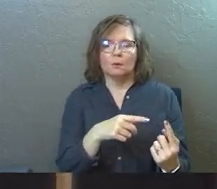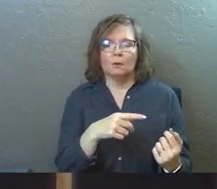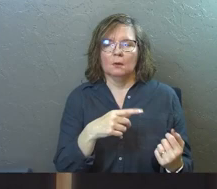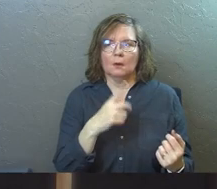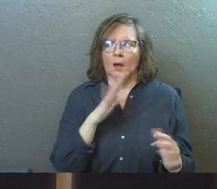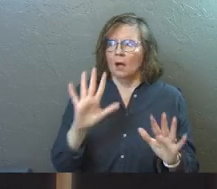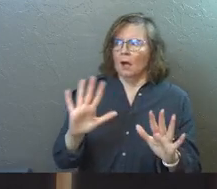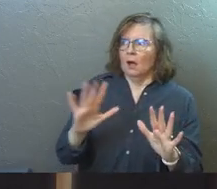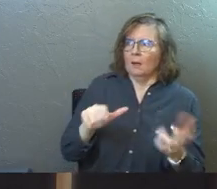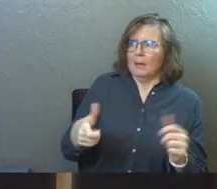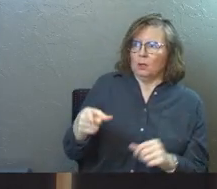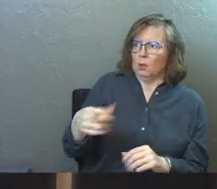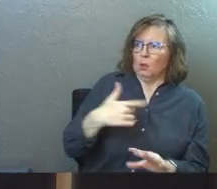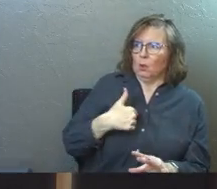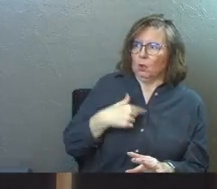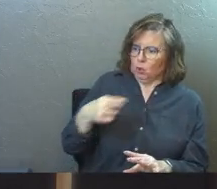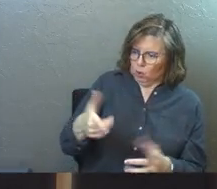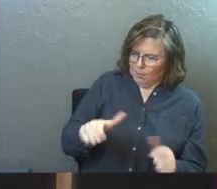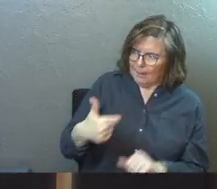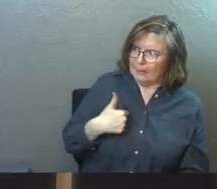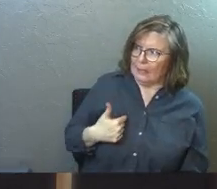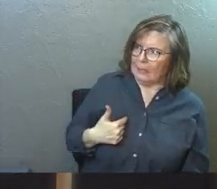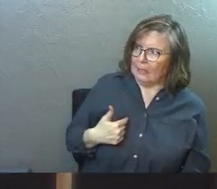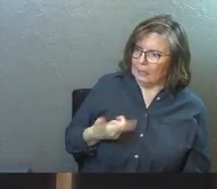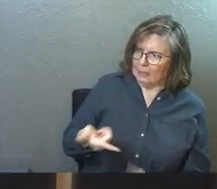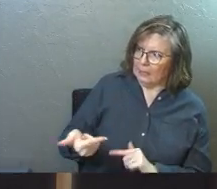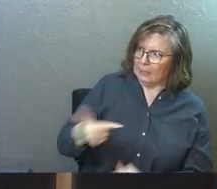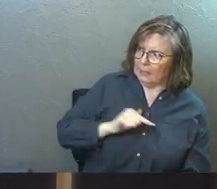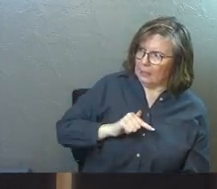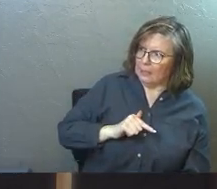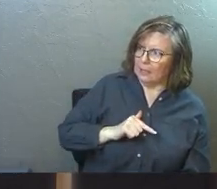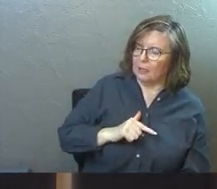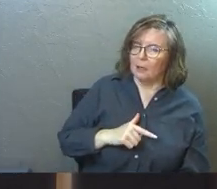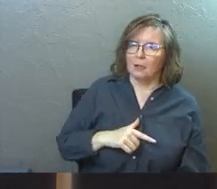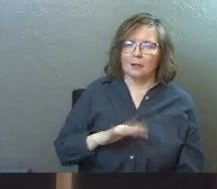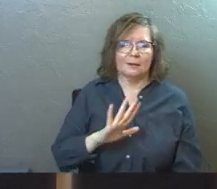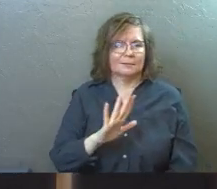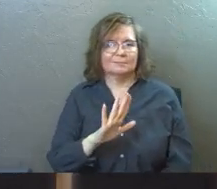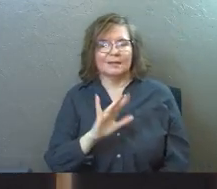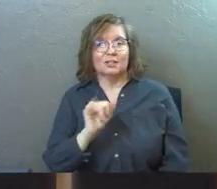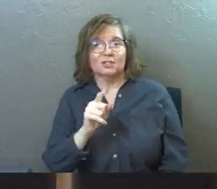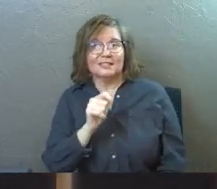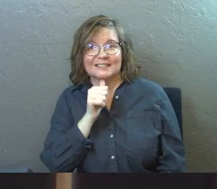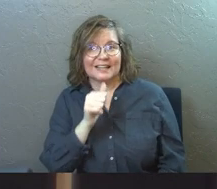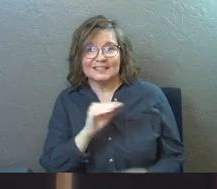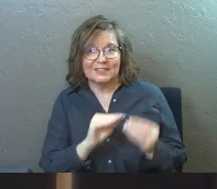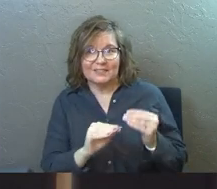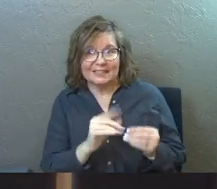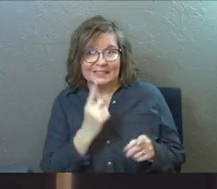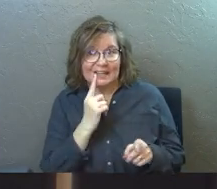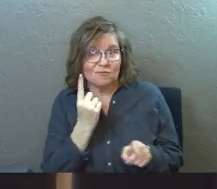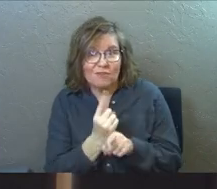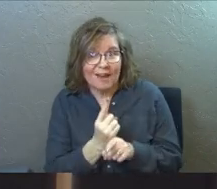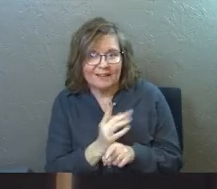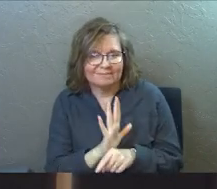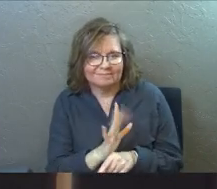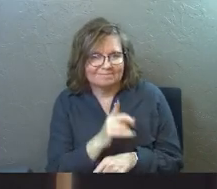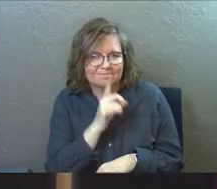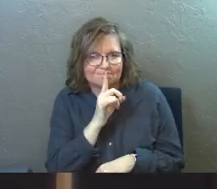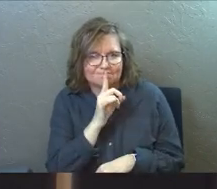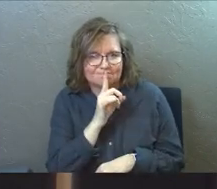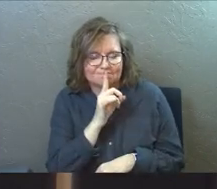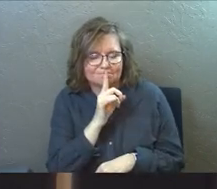I shouldn't baptize you, you should baptize me. And Jesus doesn't correct him, which is a funny little moment in between the lines.